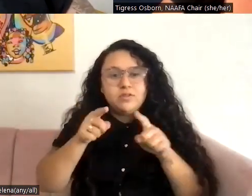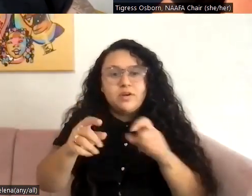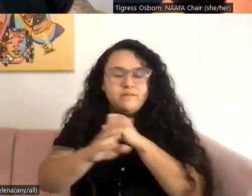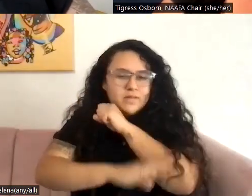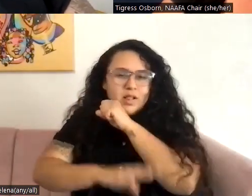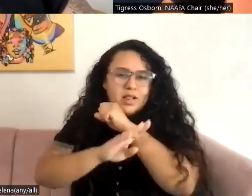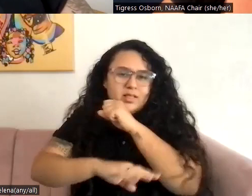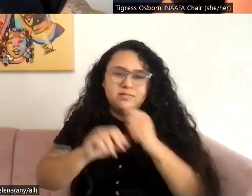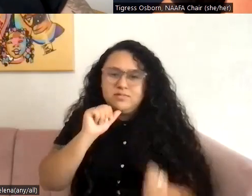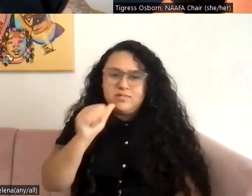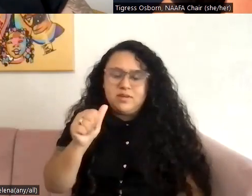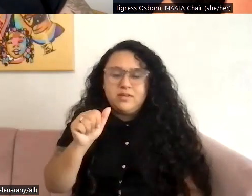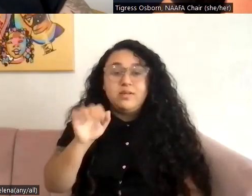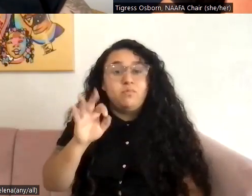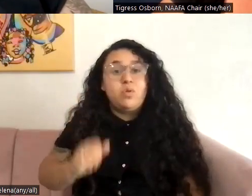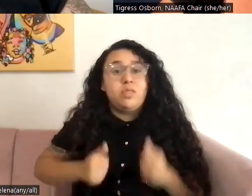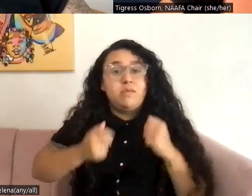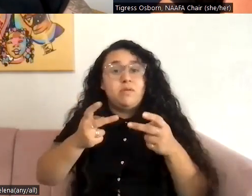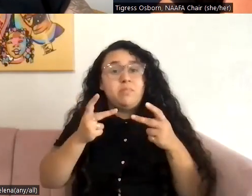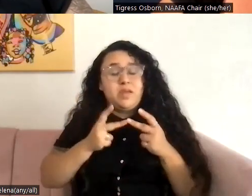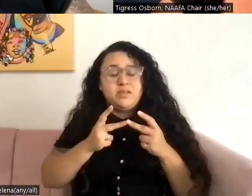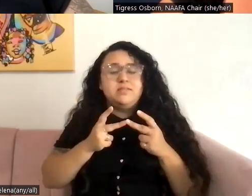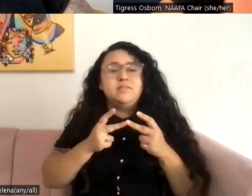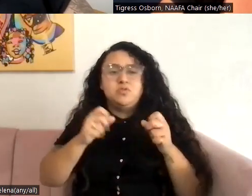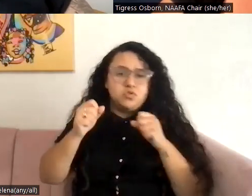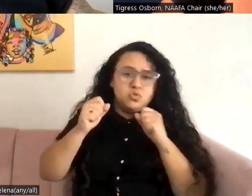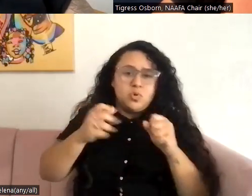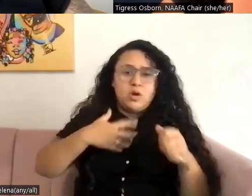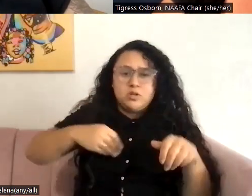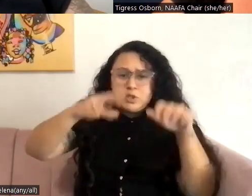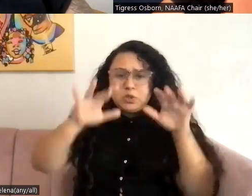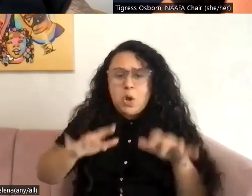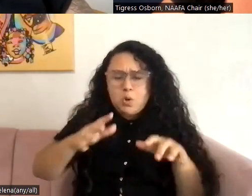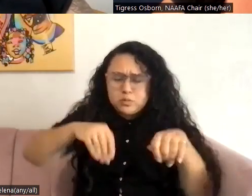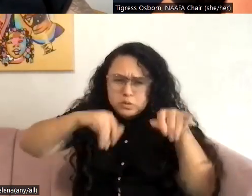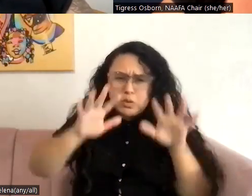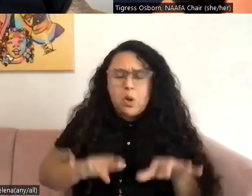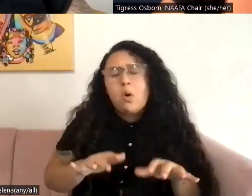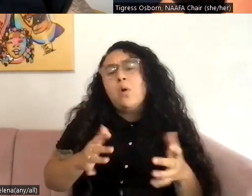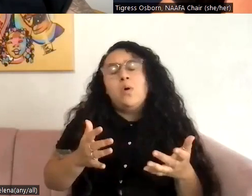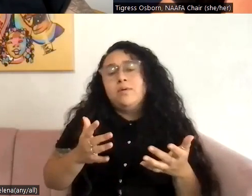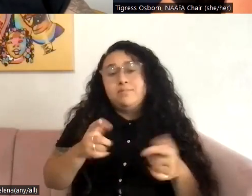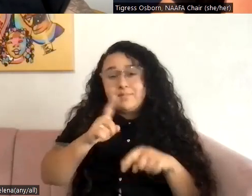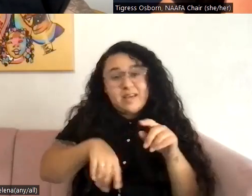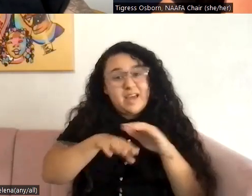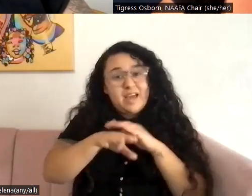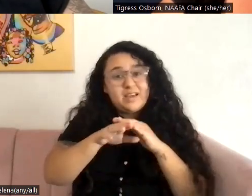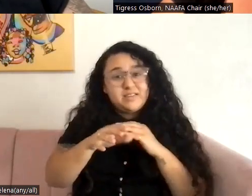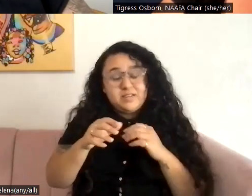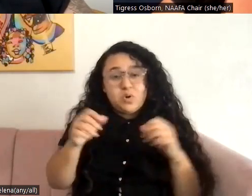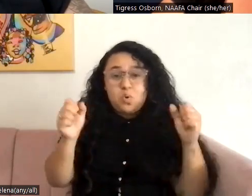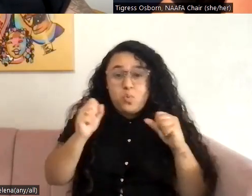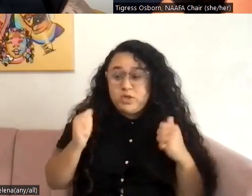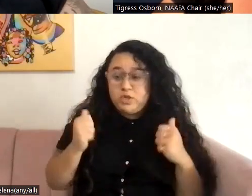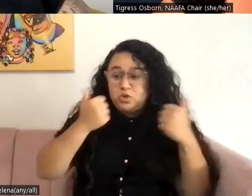you know, especially if you live in a place where there's heavy snow, not having access to a winter coat is really problematic for